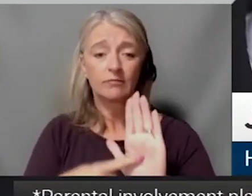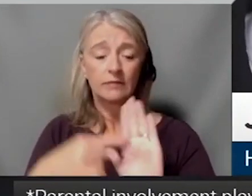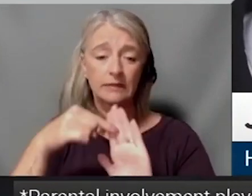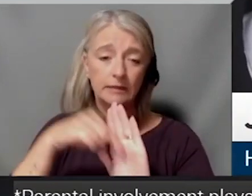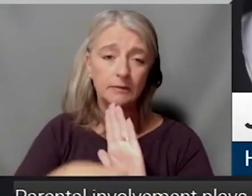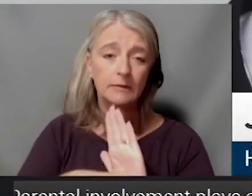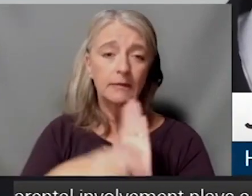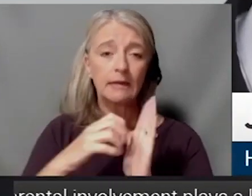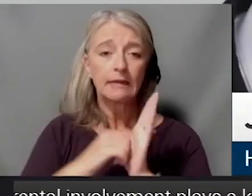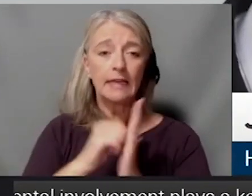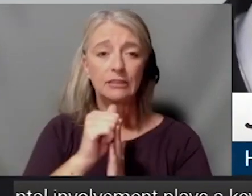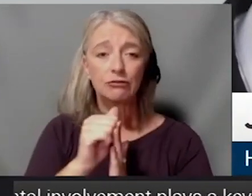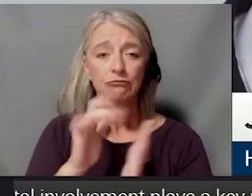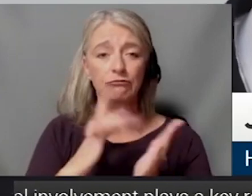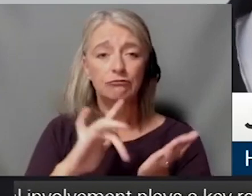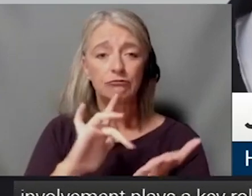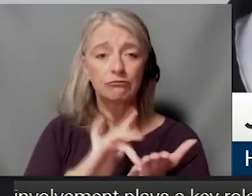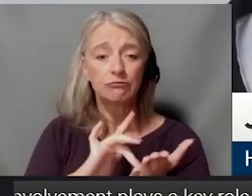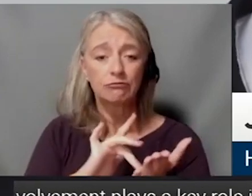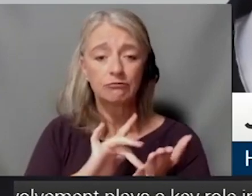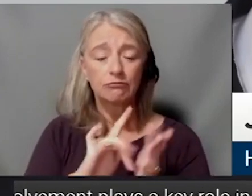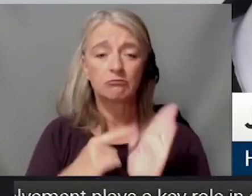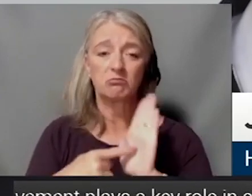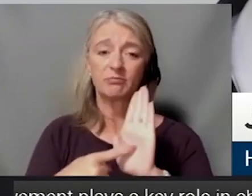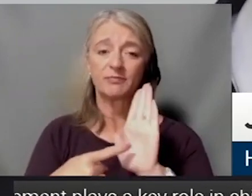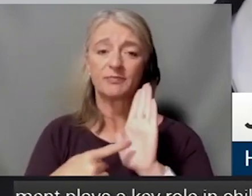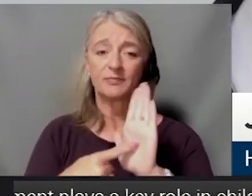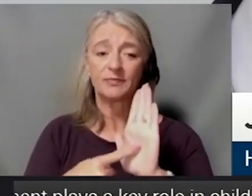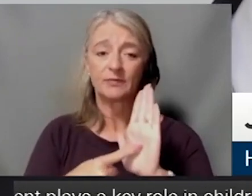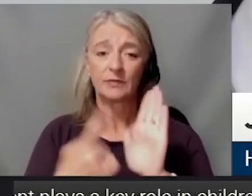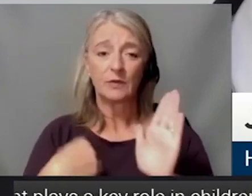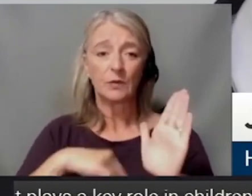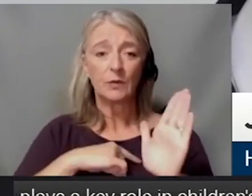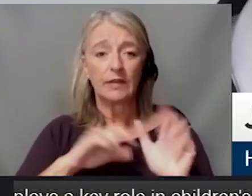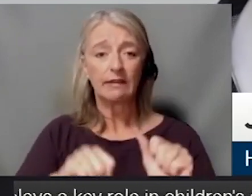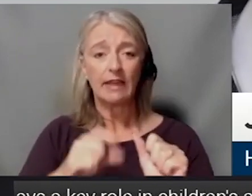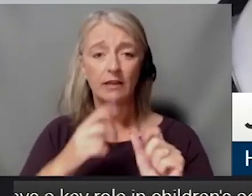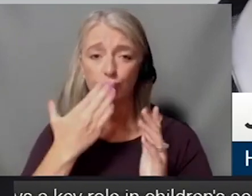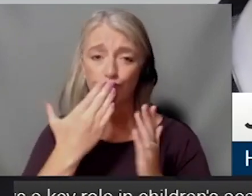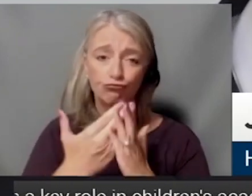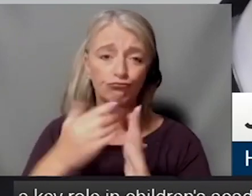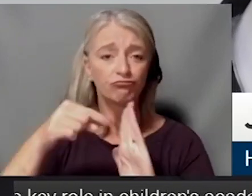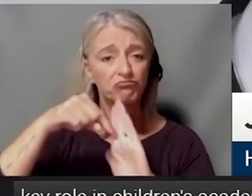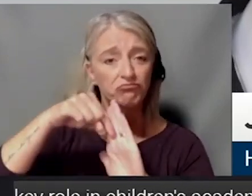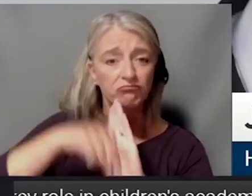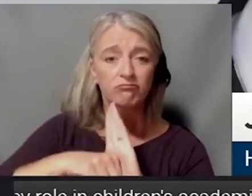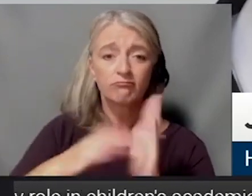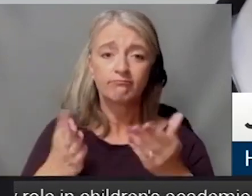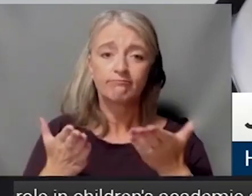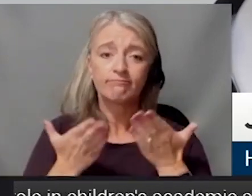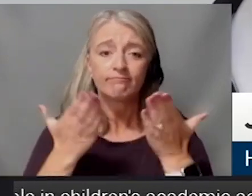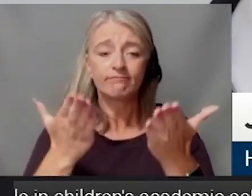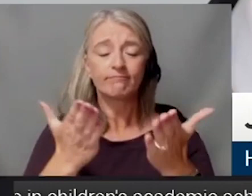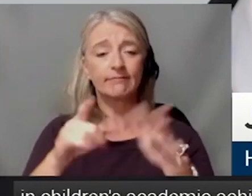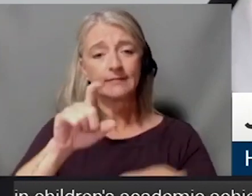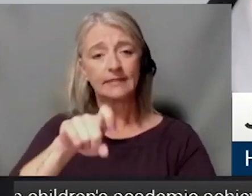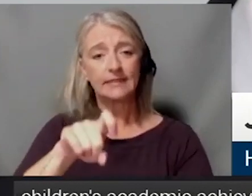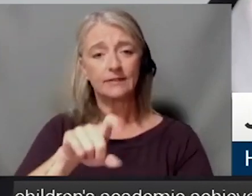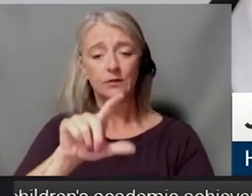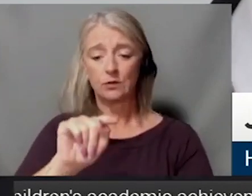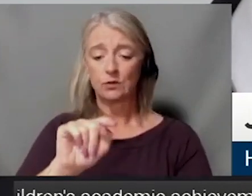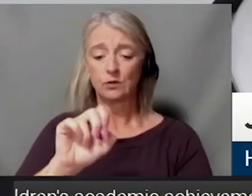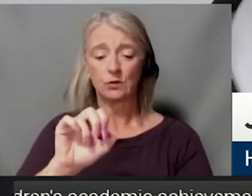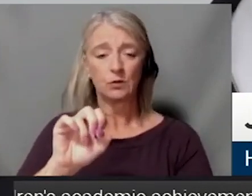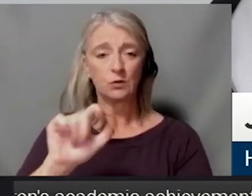demonstrates that a cancer center is comprehensive and offers all of the necessary tools to prevent cancer, diagnose